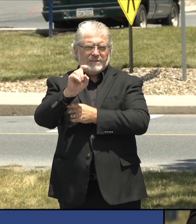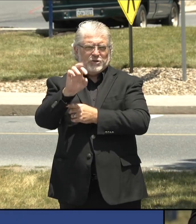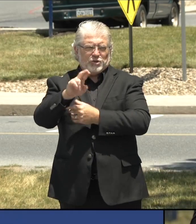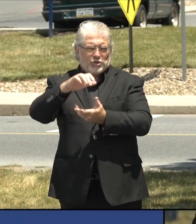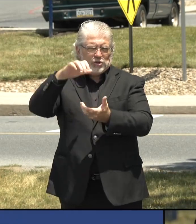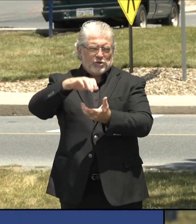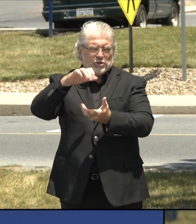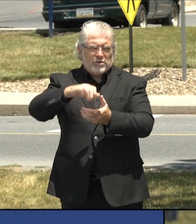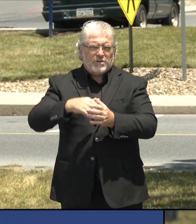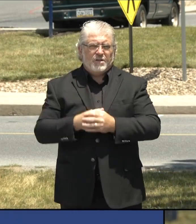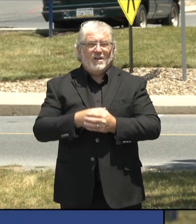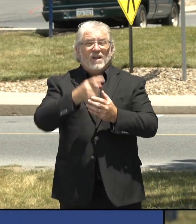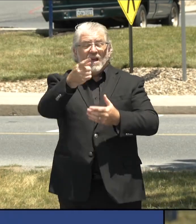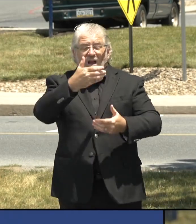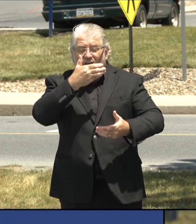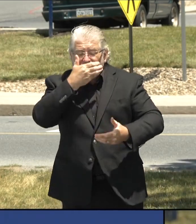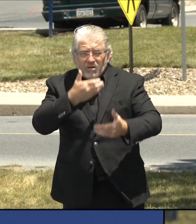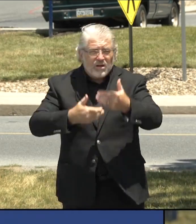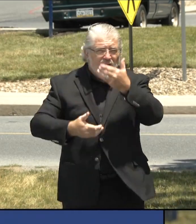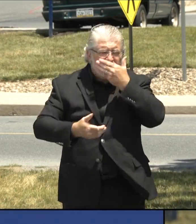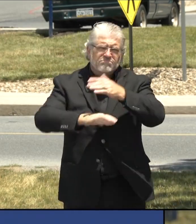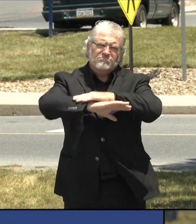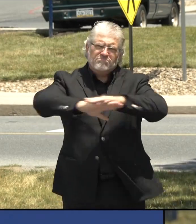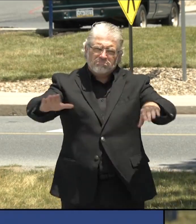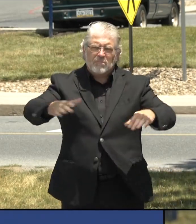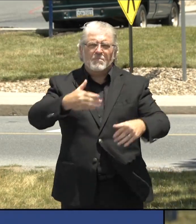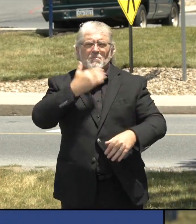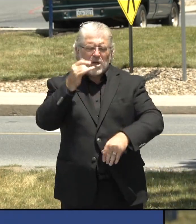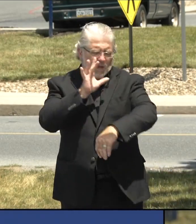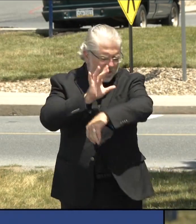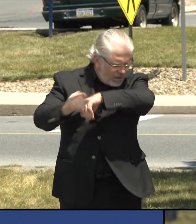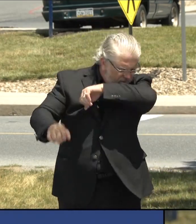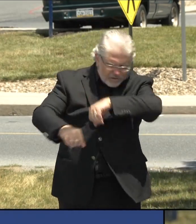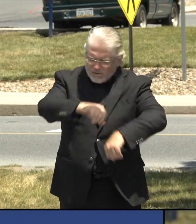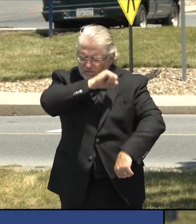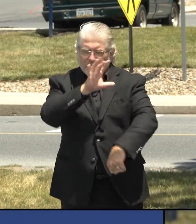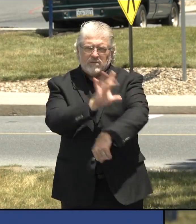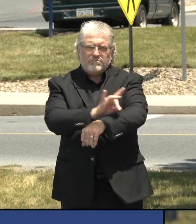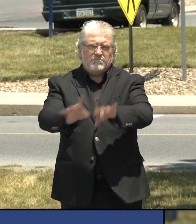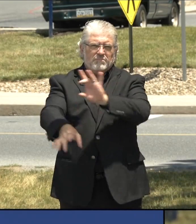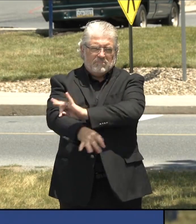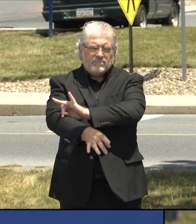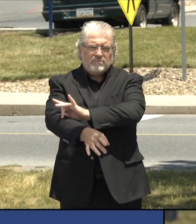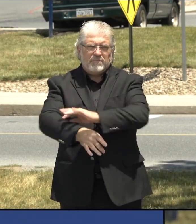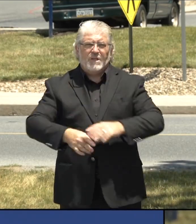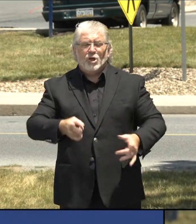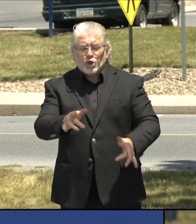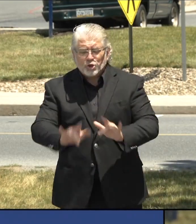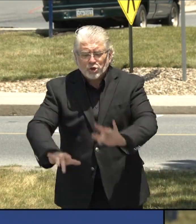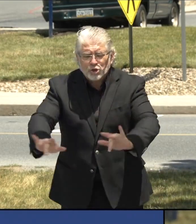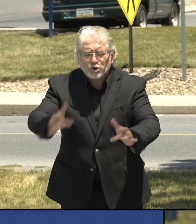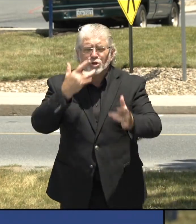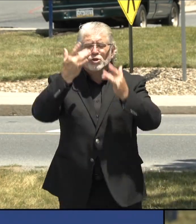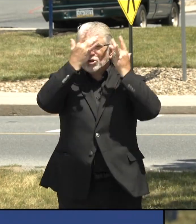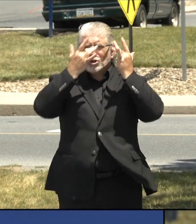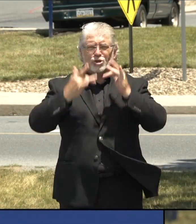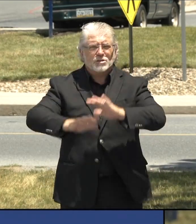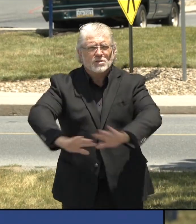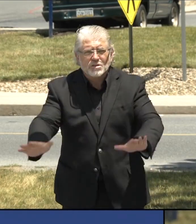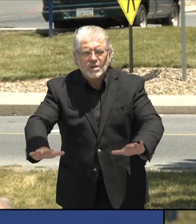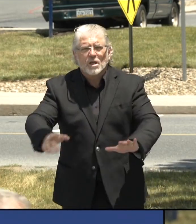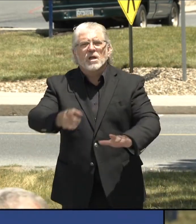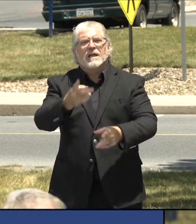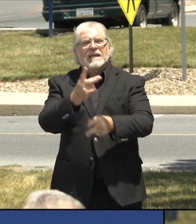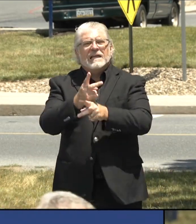Cover coughs and sneezes with your elbow, not with your hands. Try not to touch surfaces, especially and then touching your